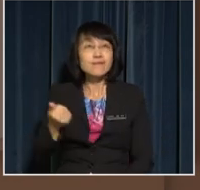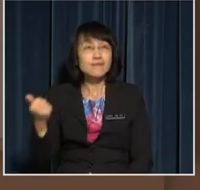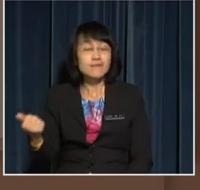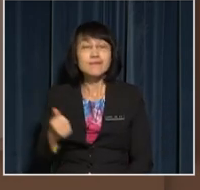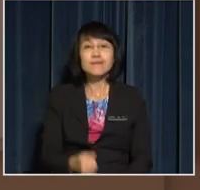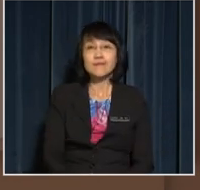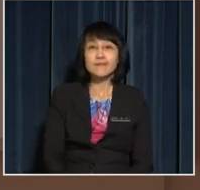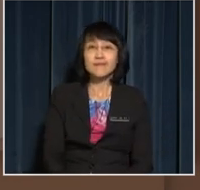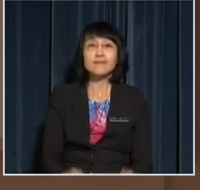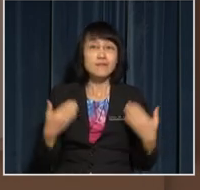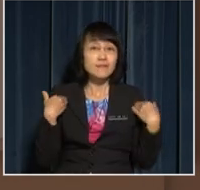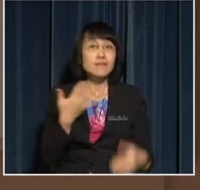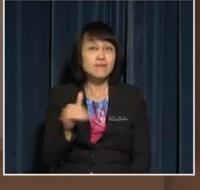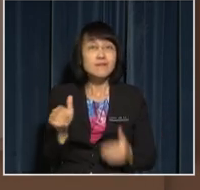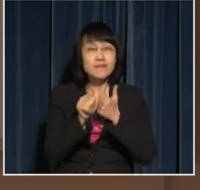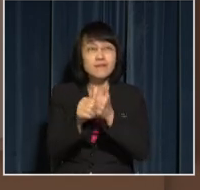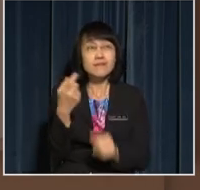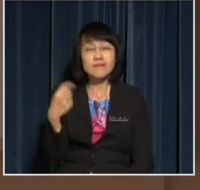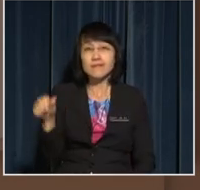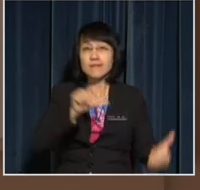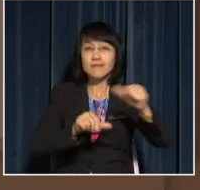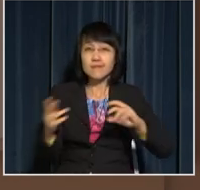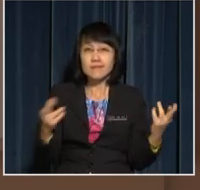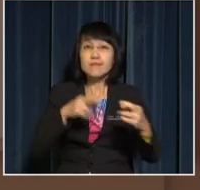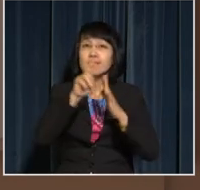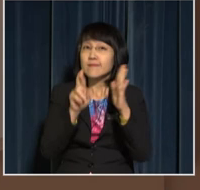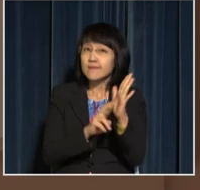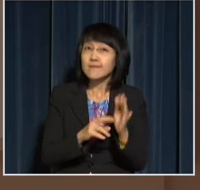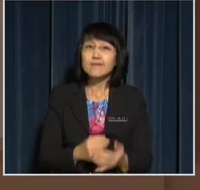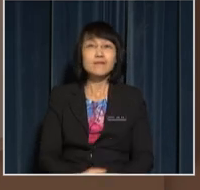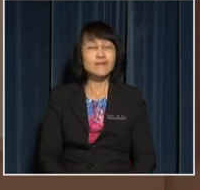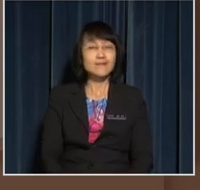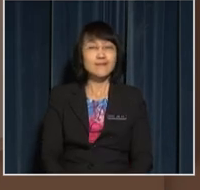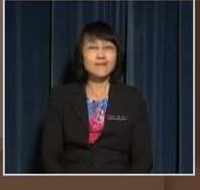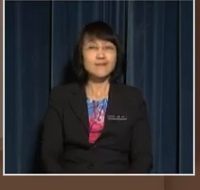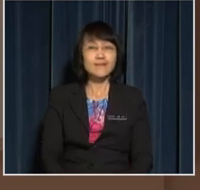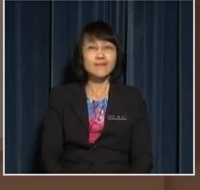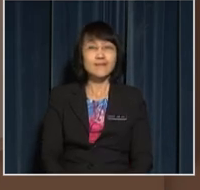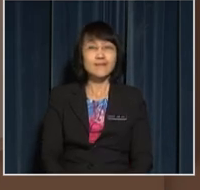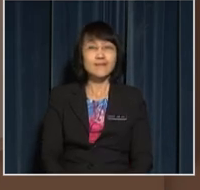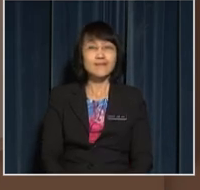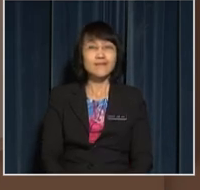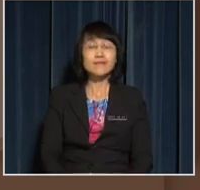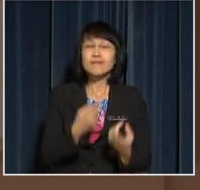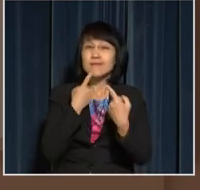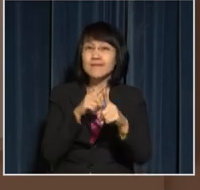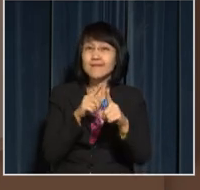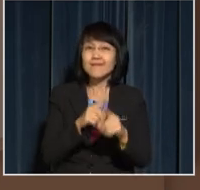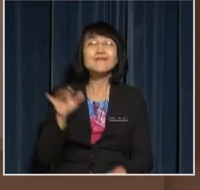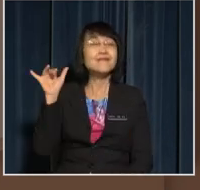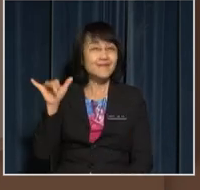apparatus Do they obey the Science Room Rules? Yes! The answer is